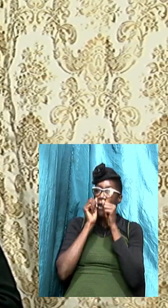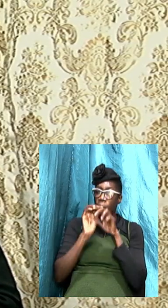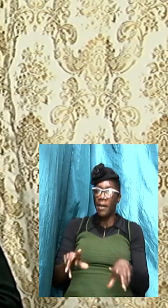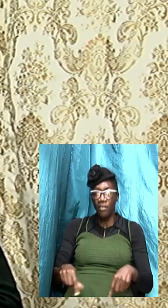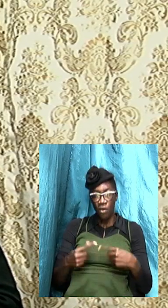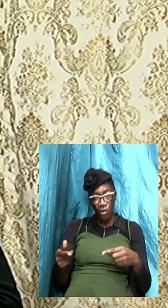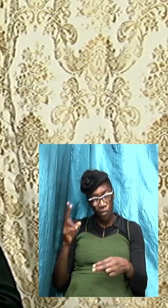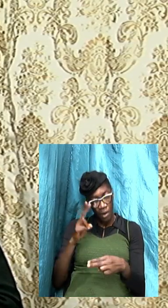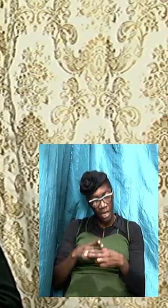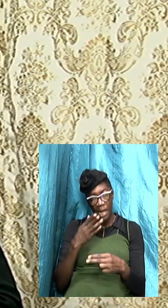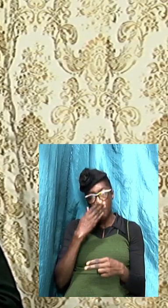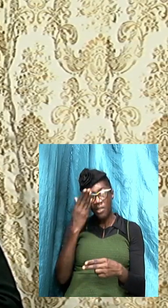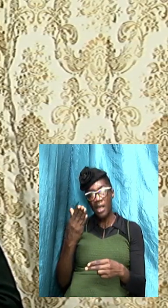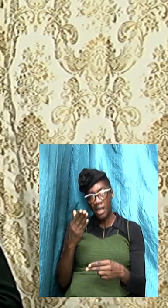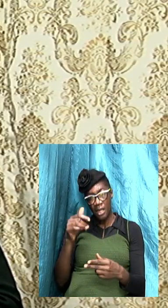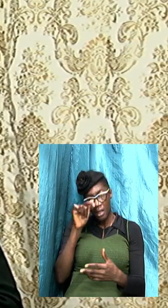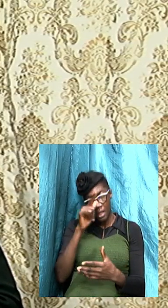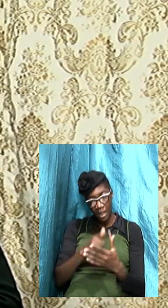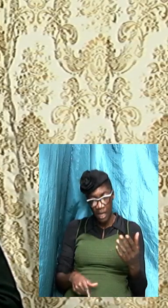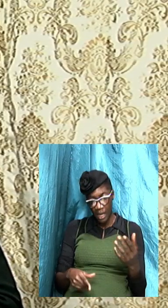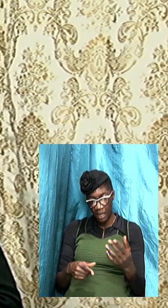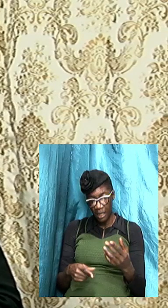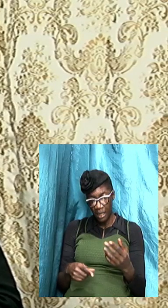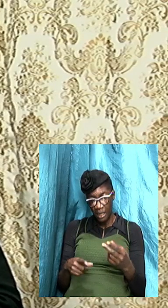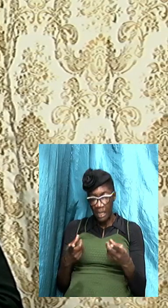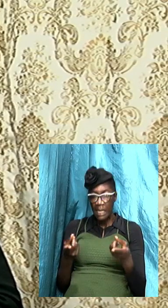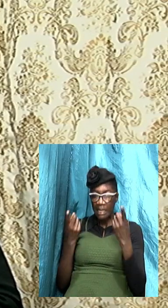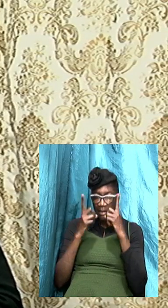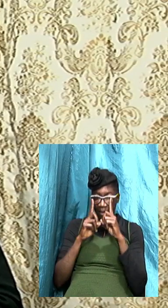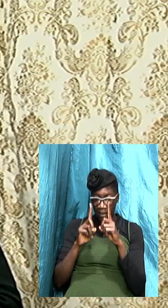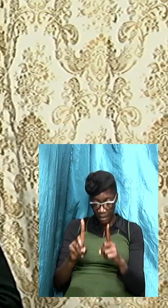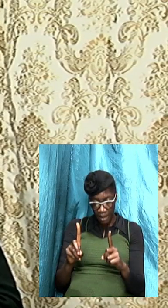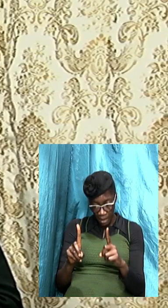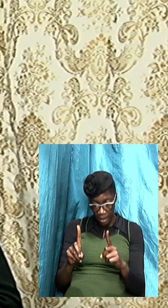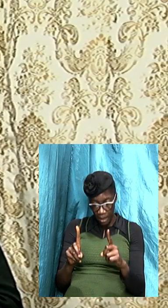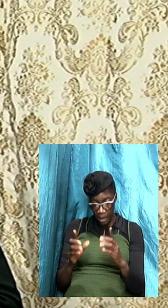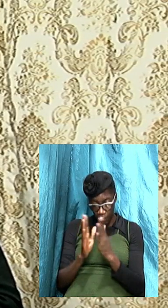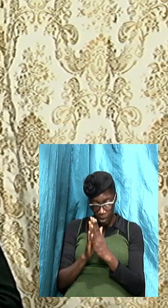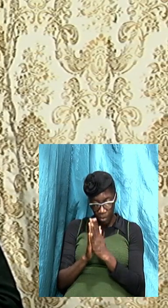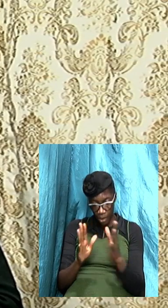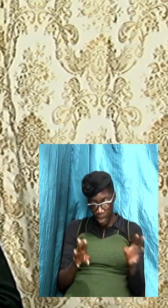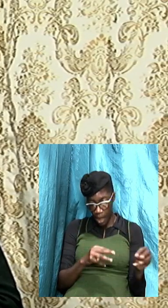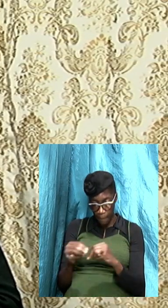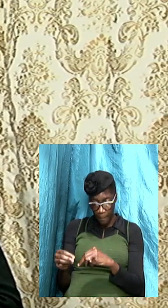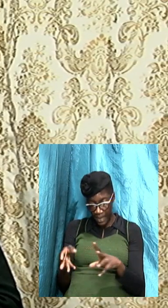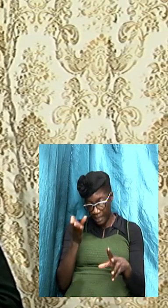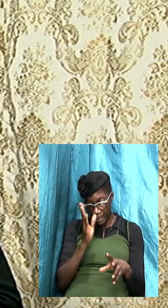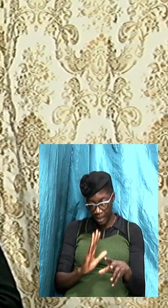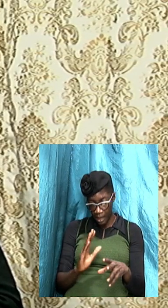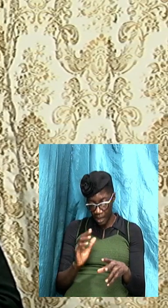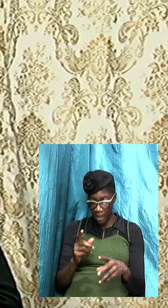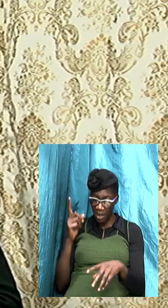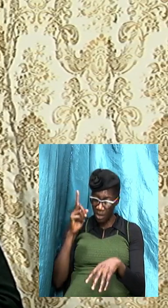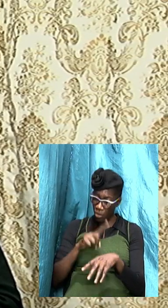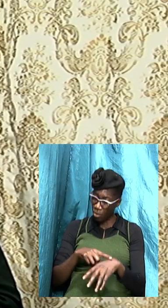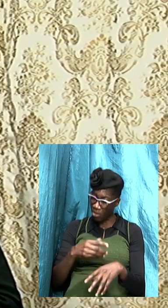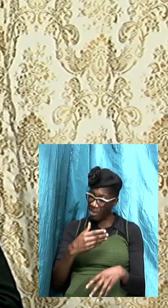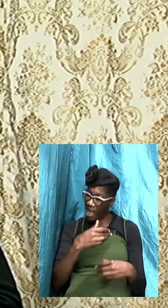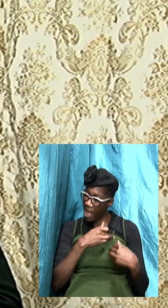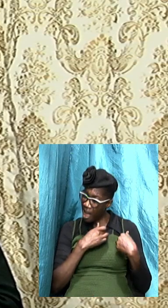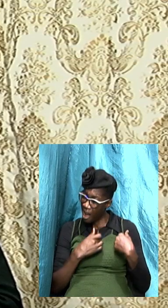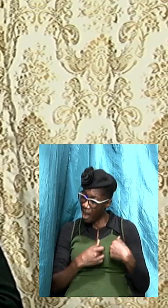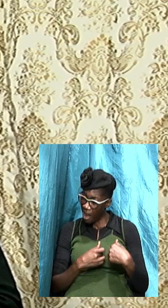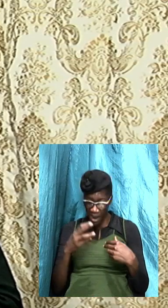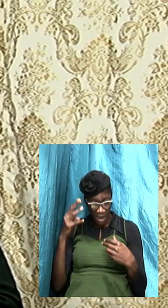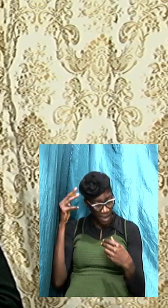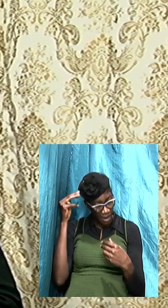great name we want to thank you for that which was said we pray mighty God that you will touch the hearts and the